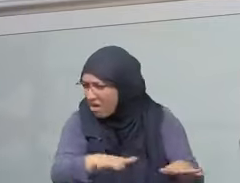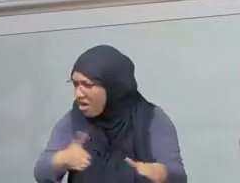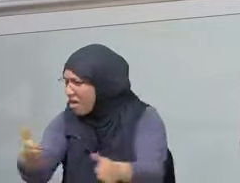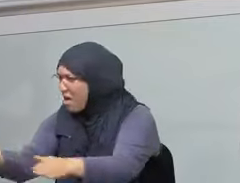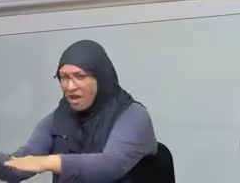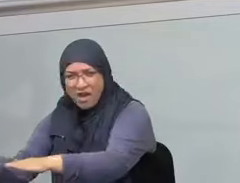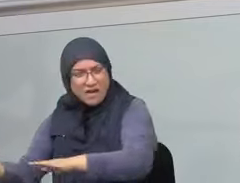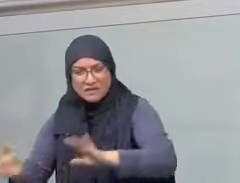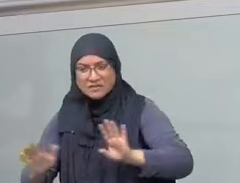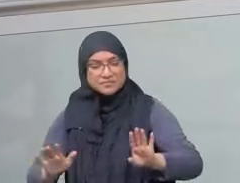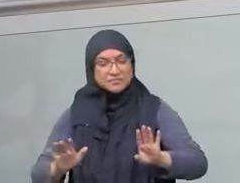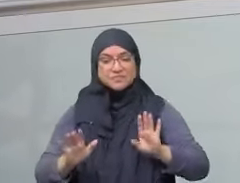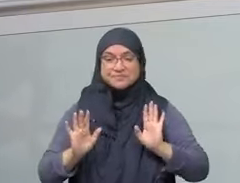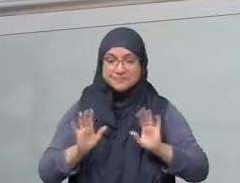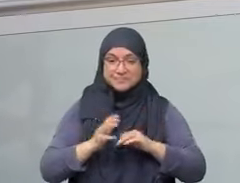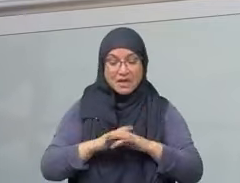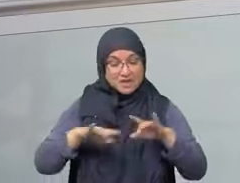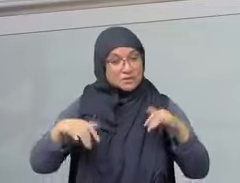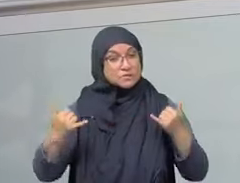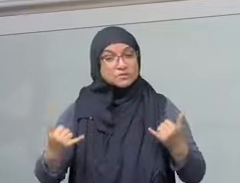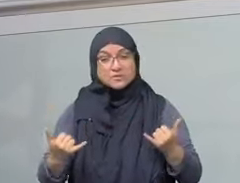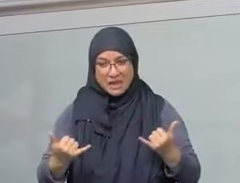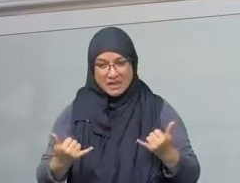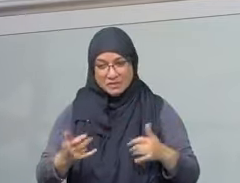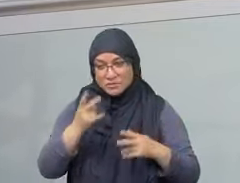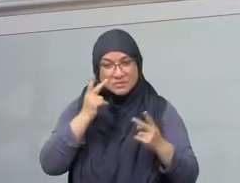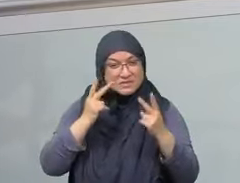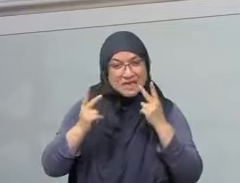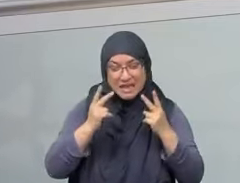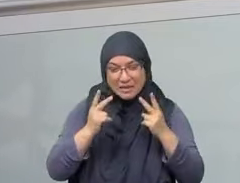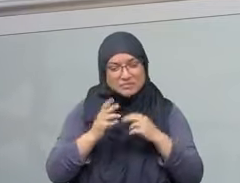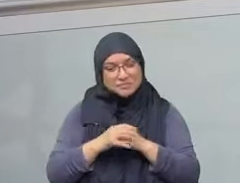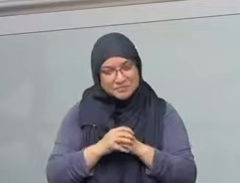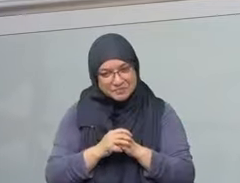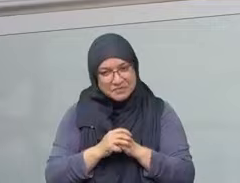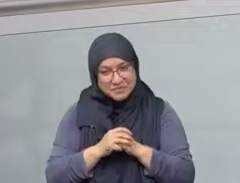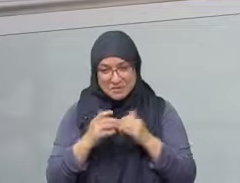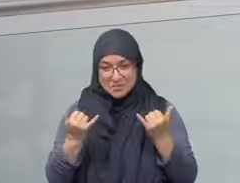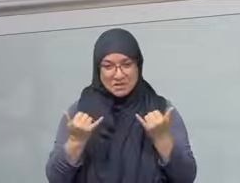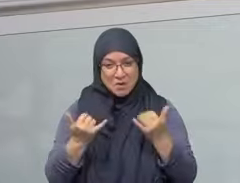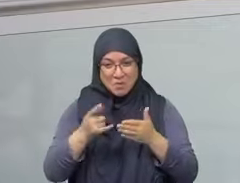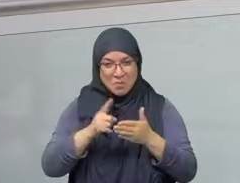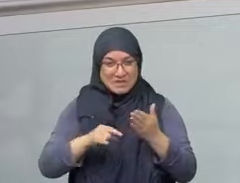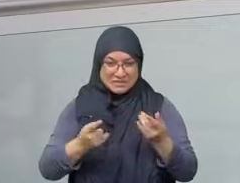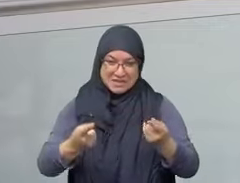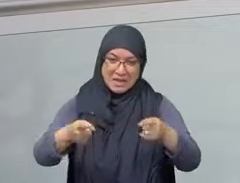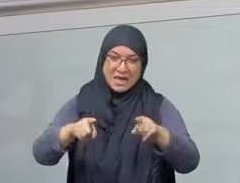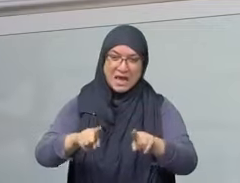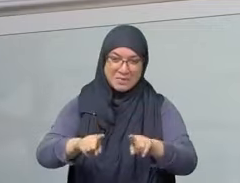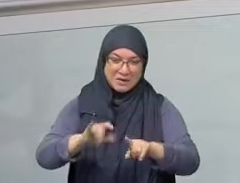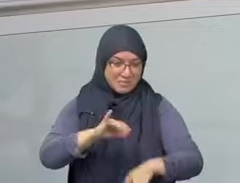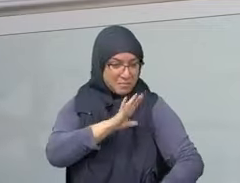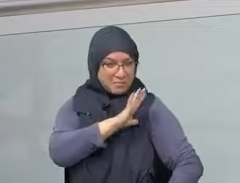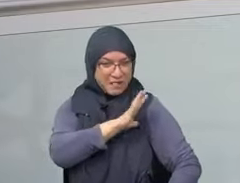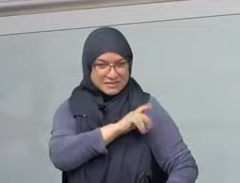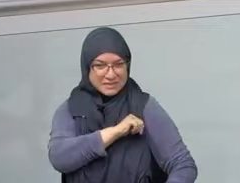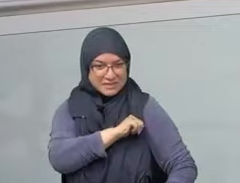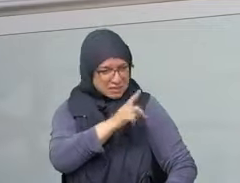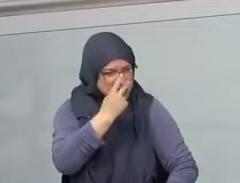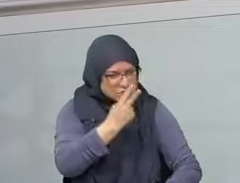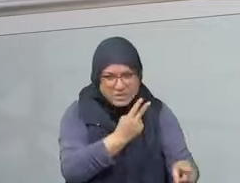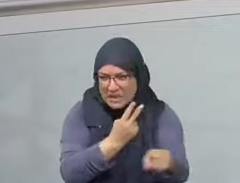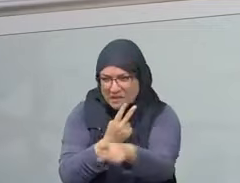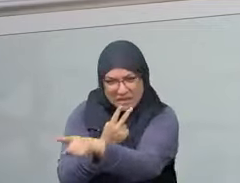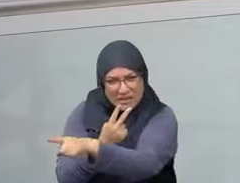I know that sometimes some causes flare up and we get sick of some causes, right? Not that we should have and we should and not that we,